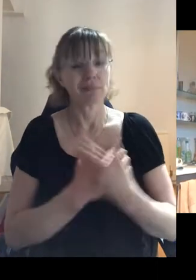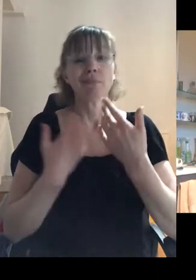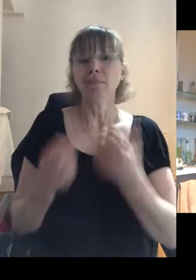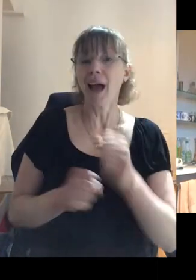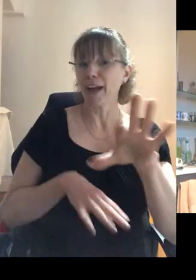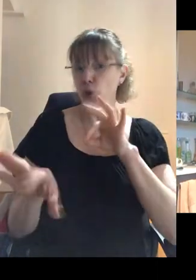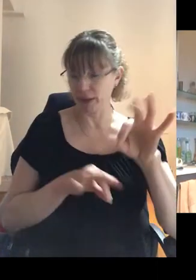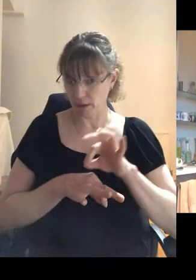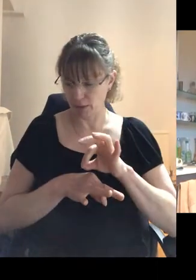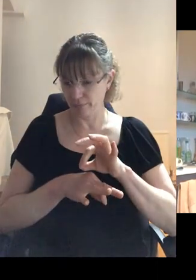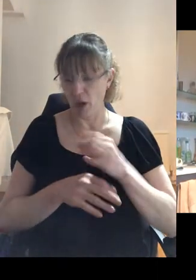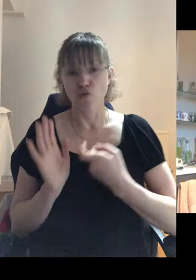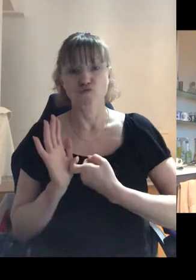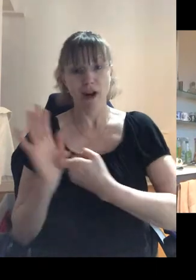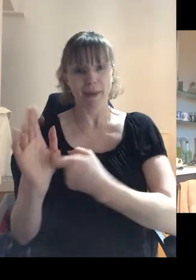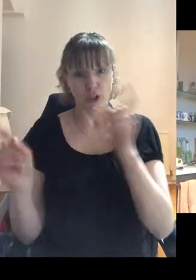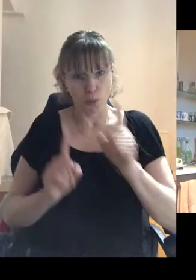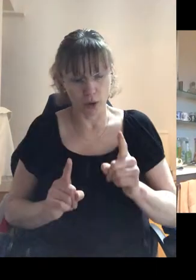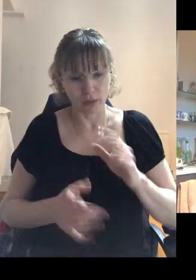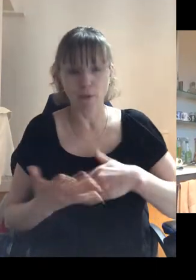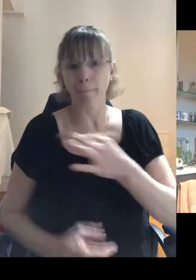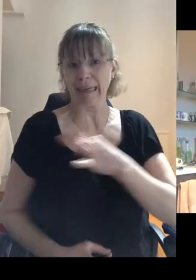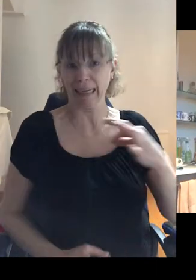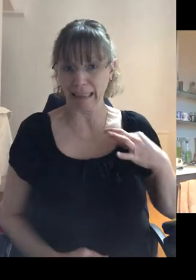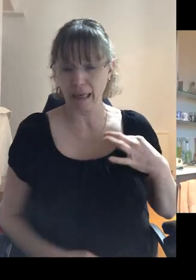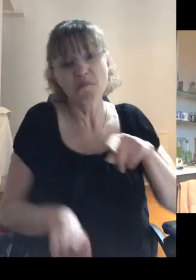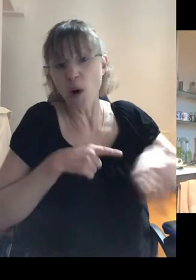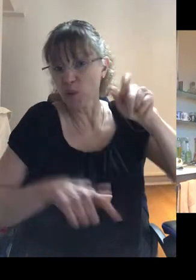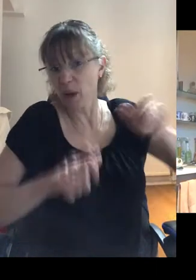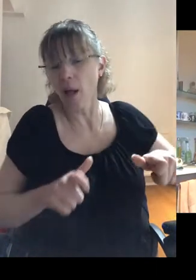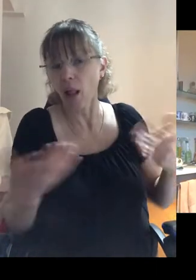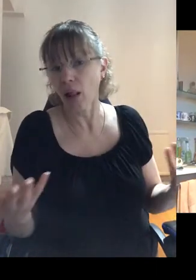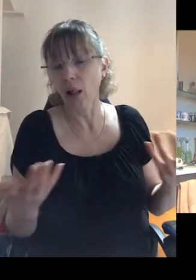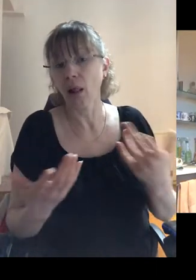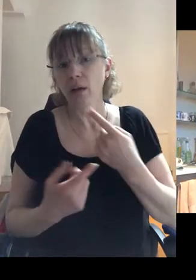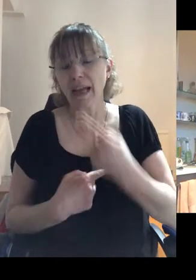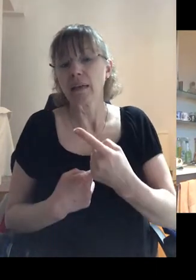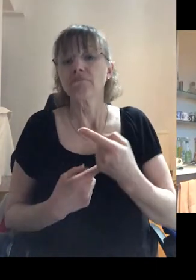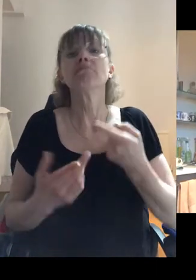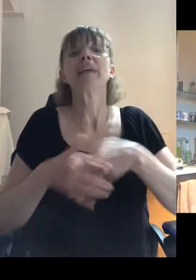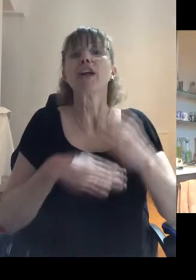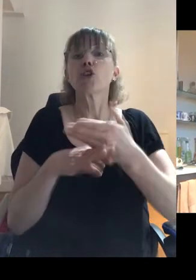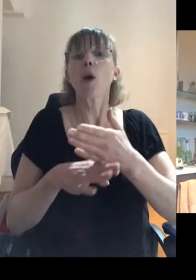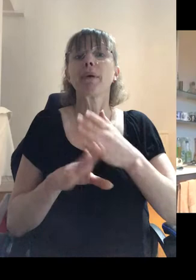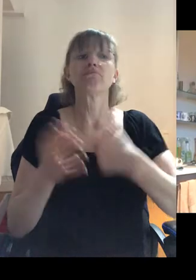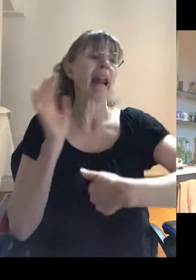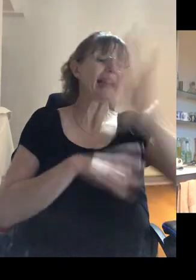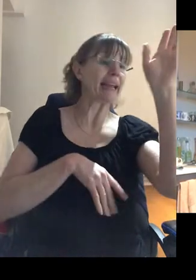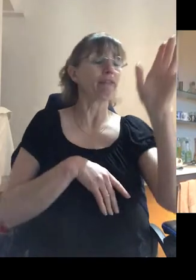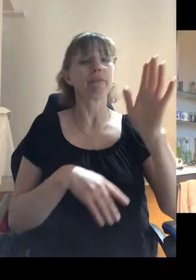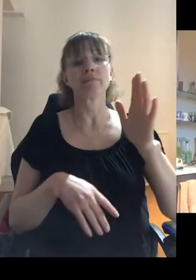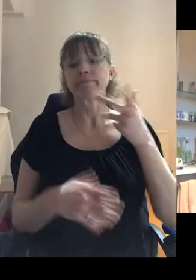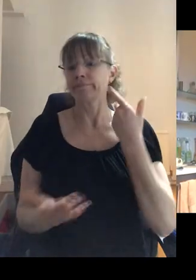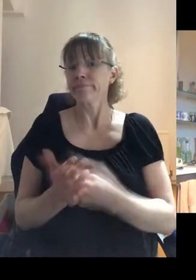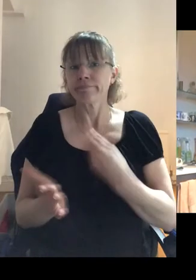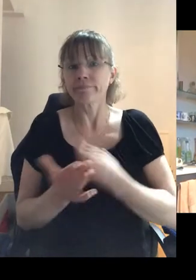choice at that point, you know, the recommendations really from the clinic and from most people. were to, if you're in a job, pack it in, cash in your